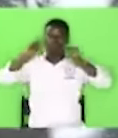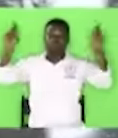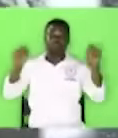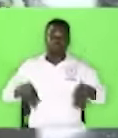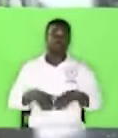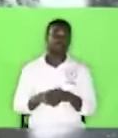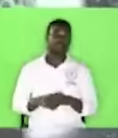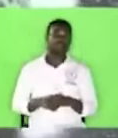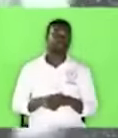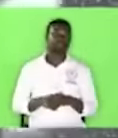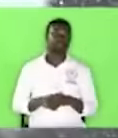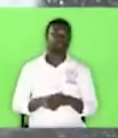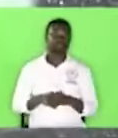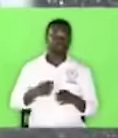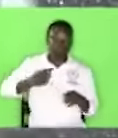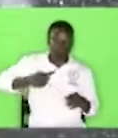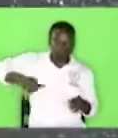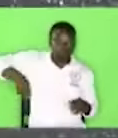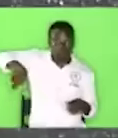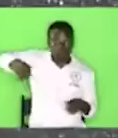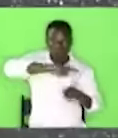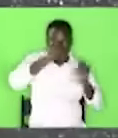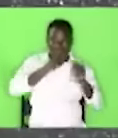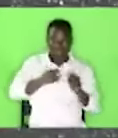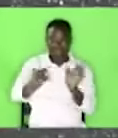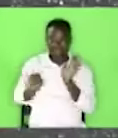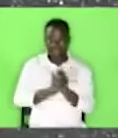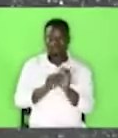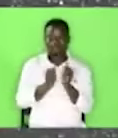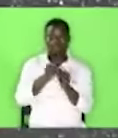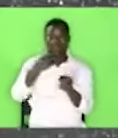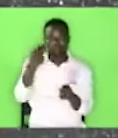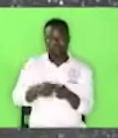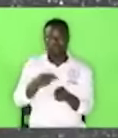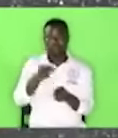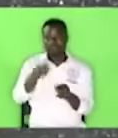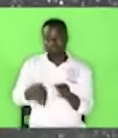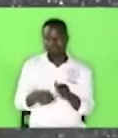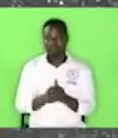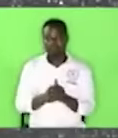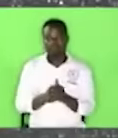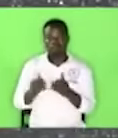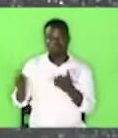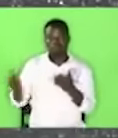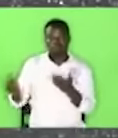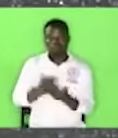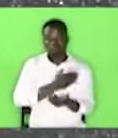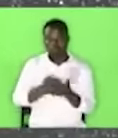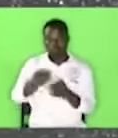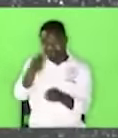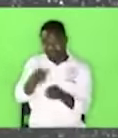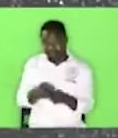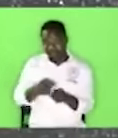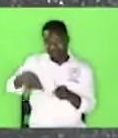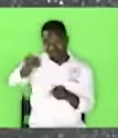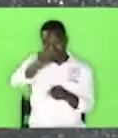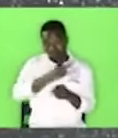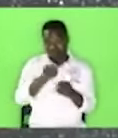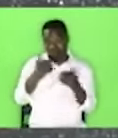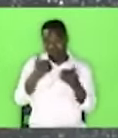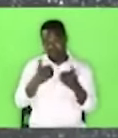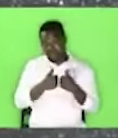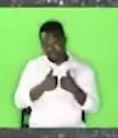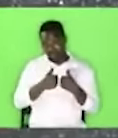We all should be identified with a name and whatever name you respond to should be